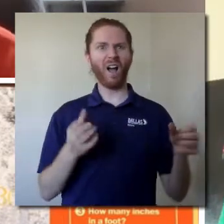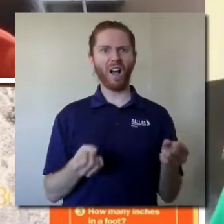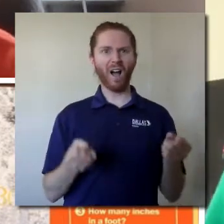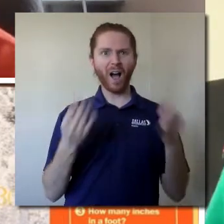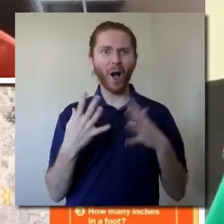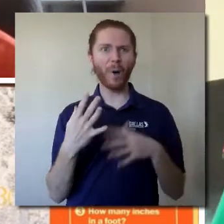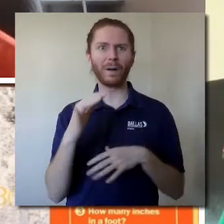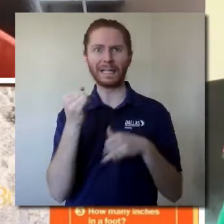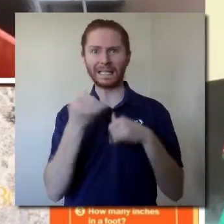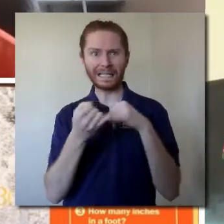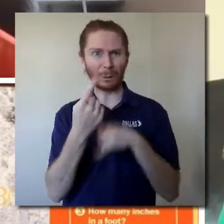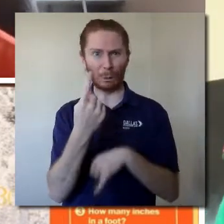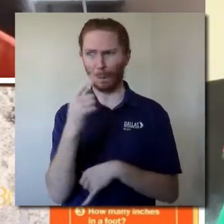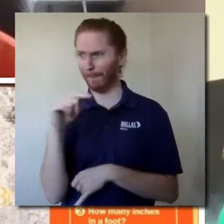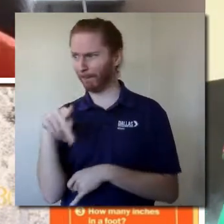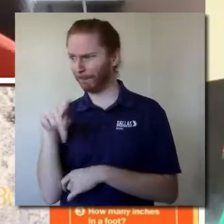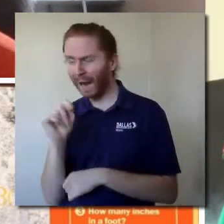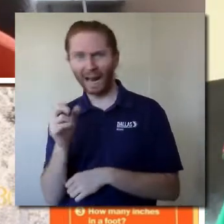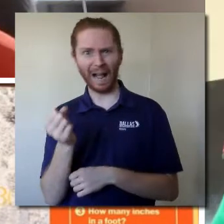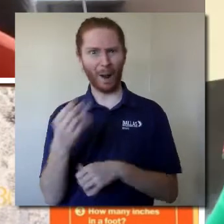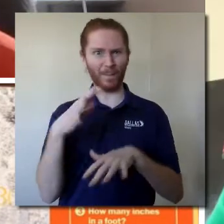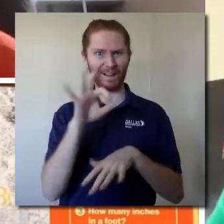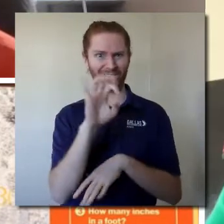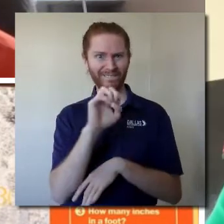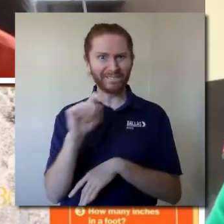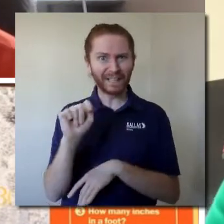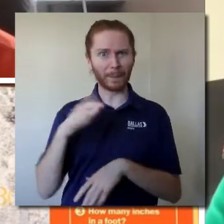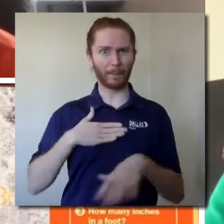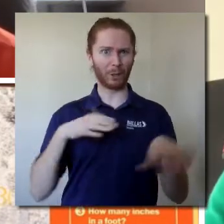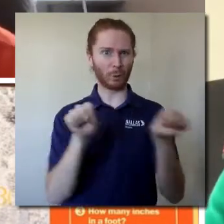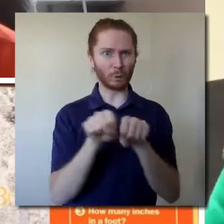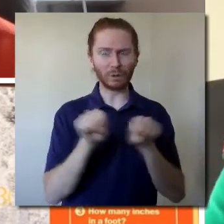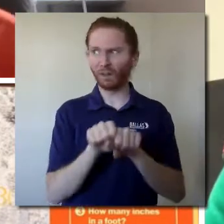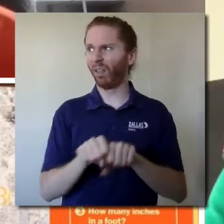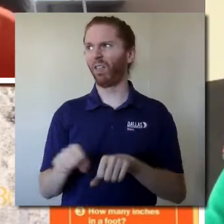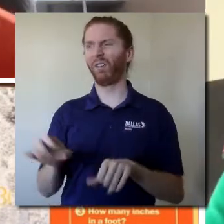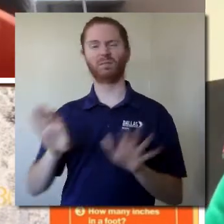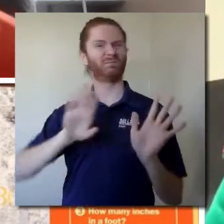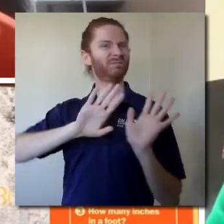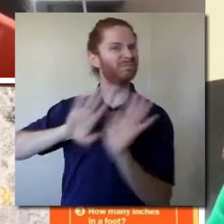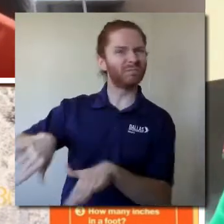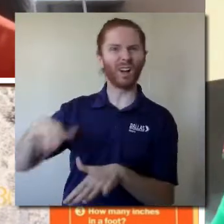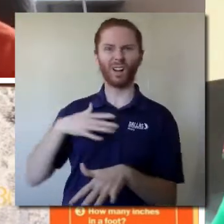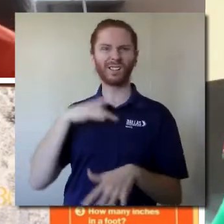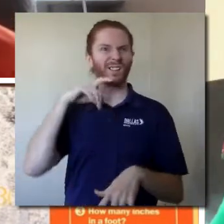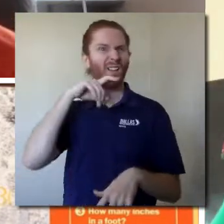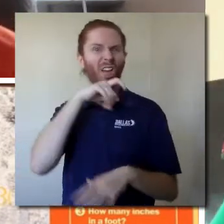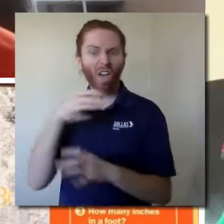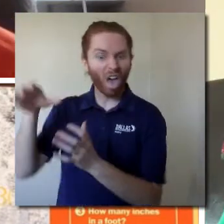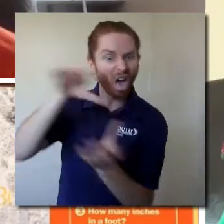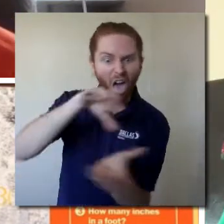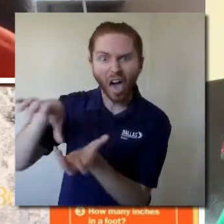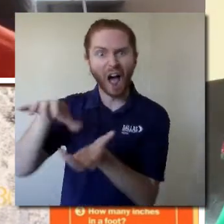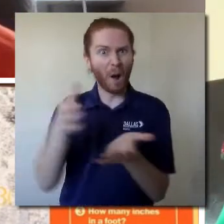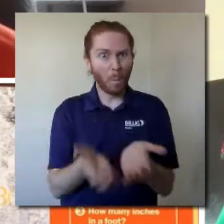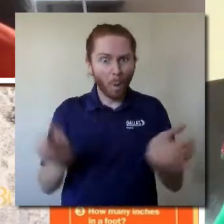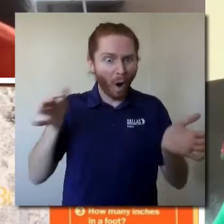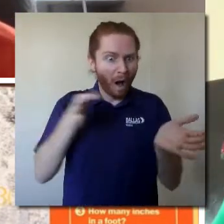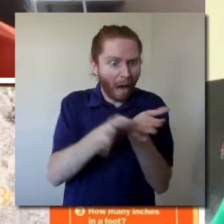in my shoes? I don't even bother to take out the cereal. I don't fucking know how many flakes in a bowl.